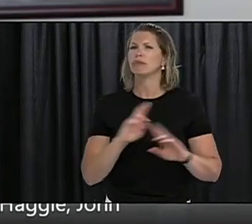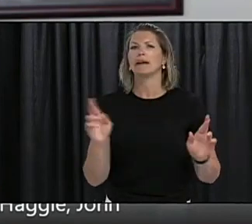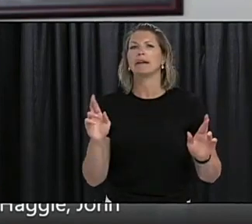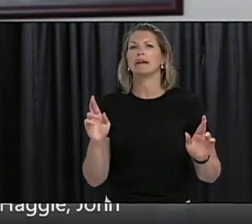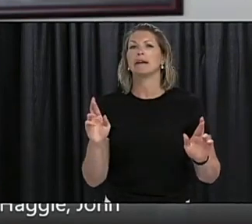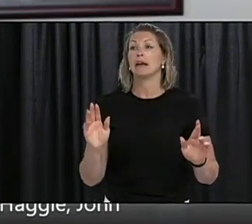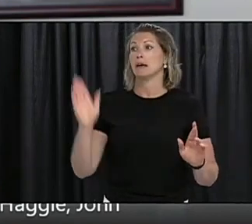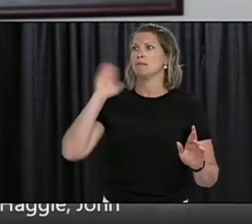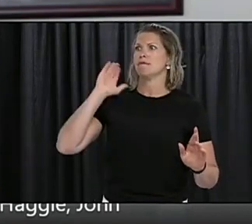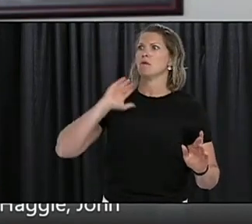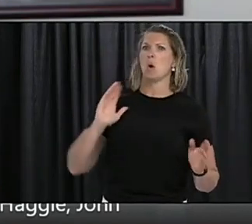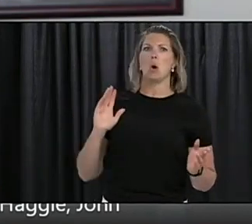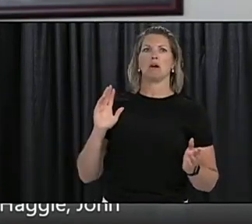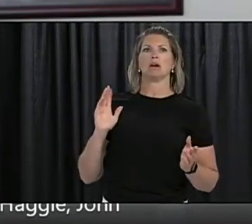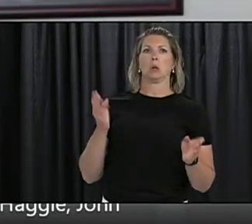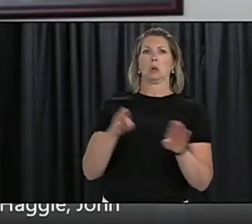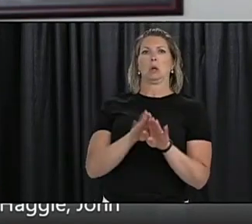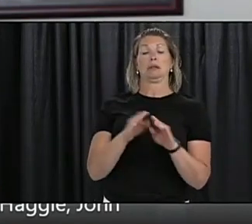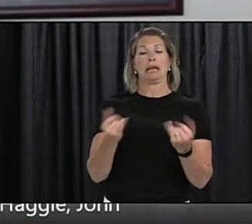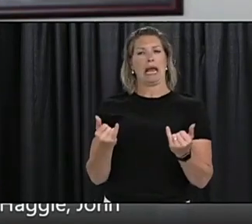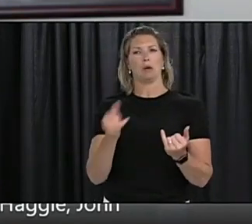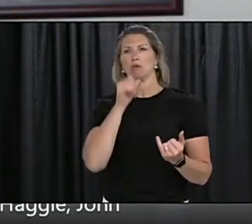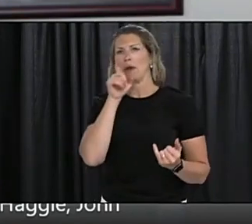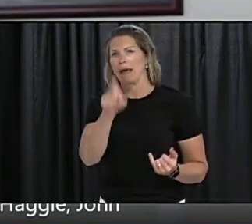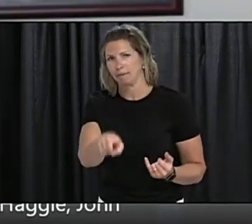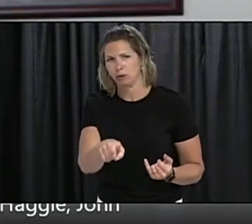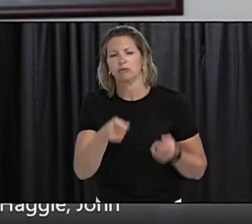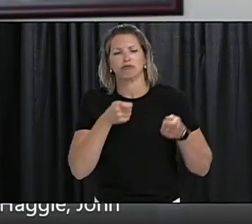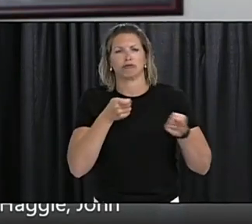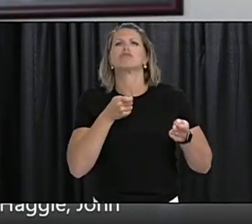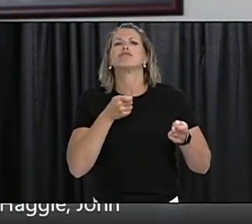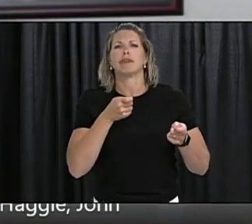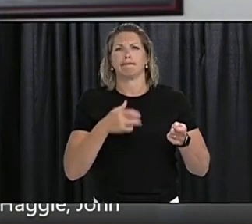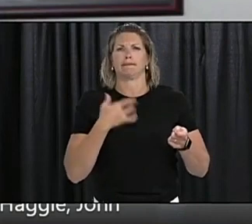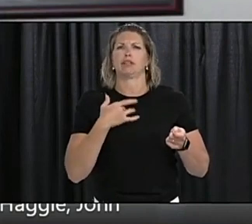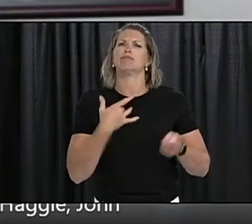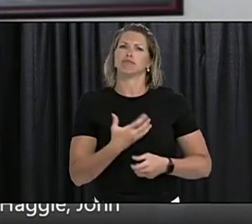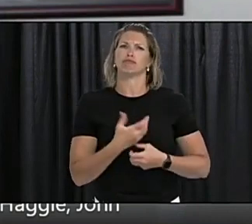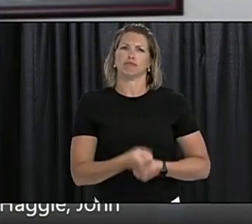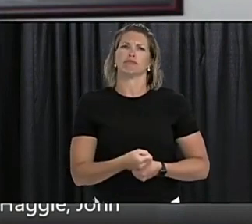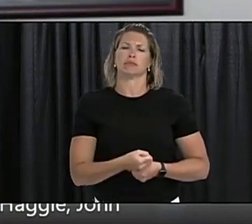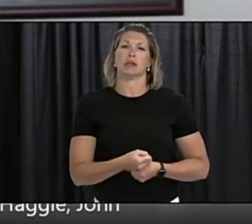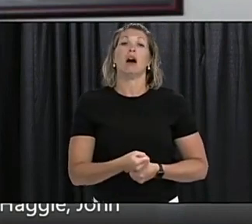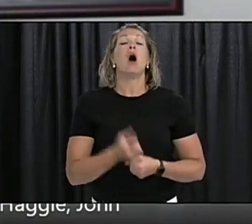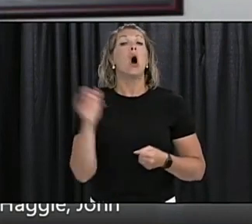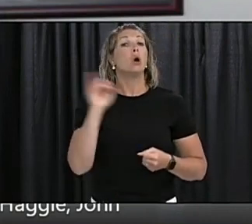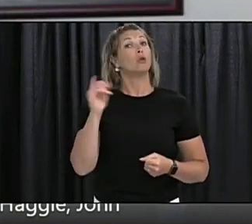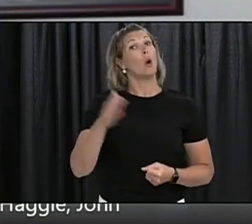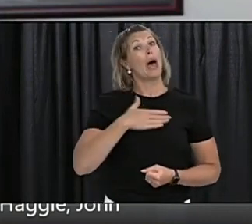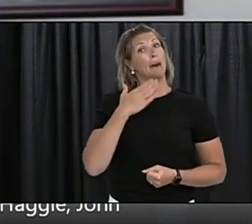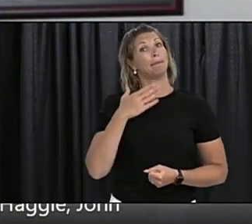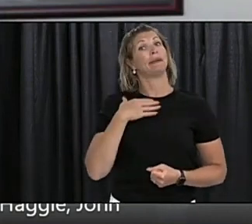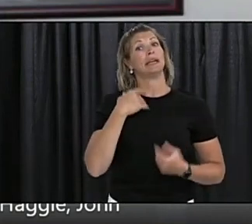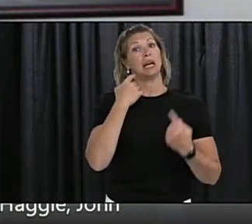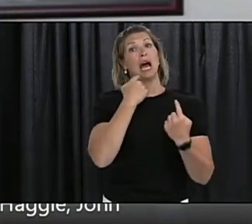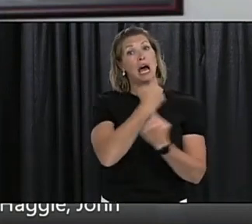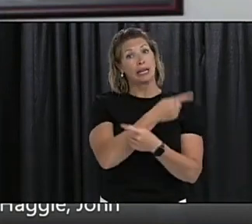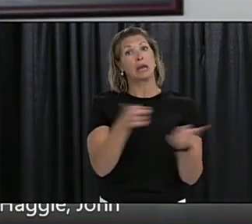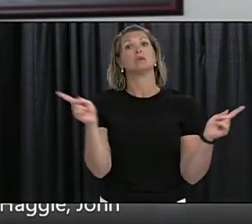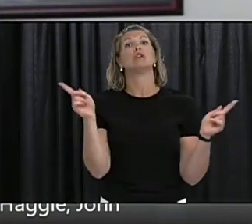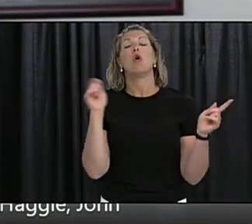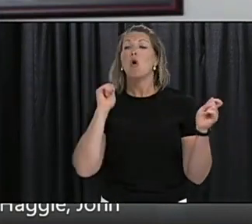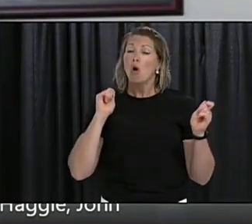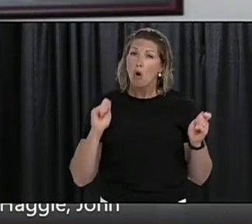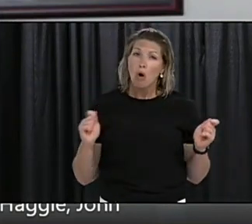Authorities and the healthcare system. I'm pleased to report that pretty well every area of activity within the